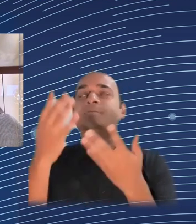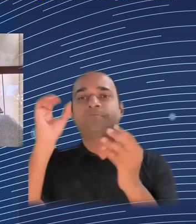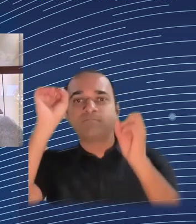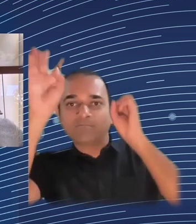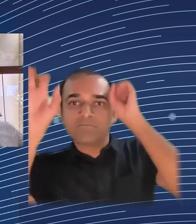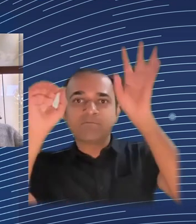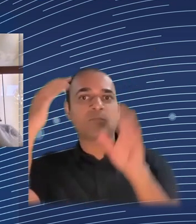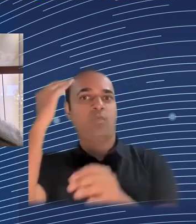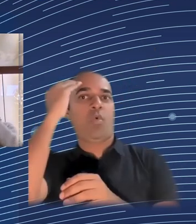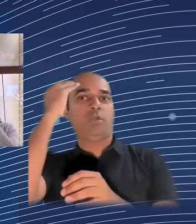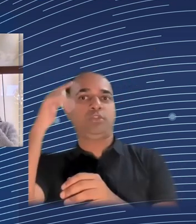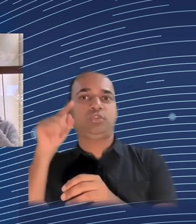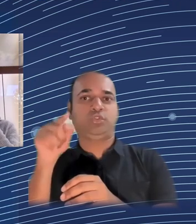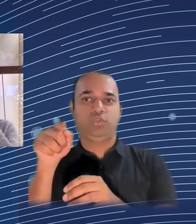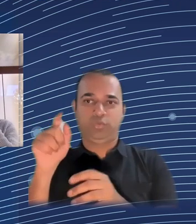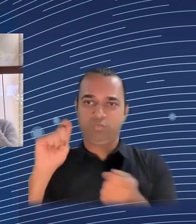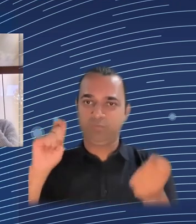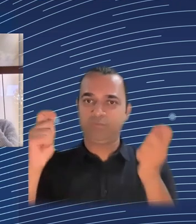I'm not sure what that means, a negative priority?